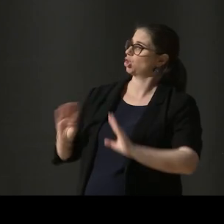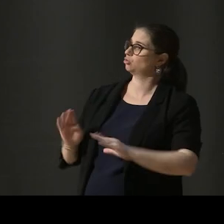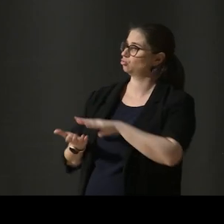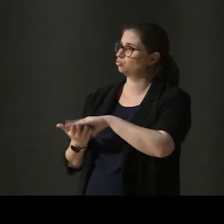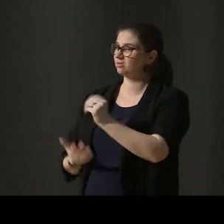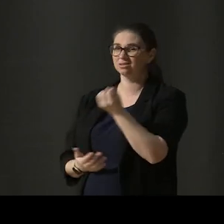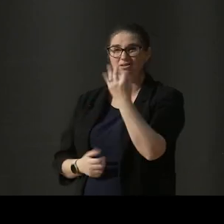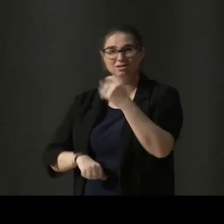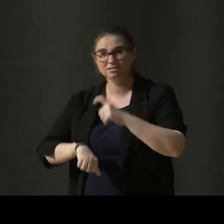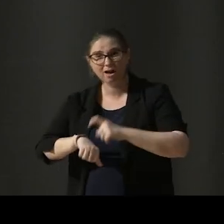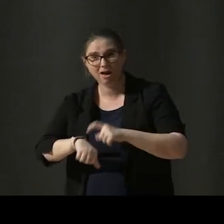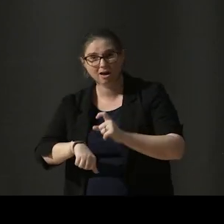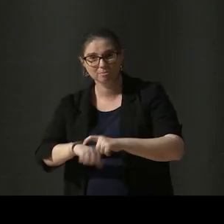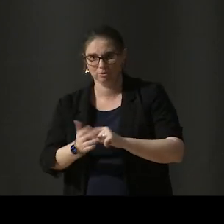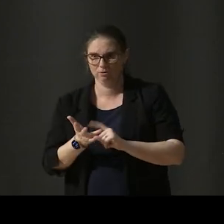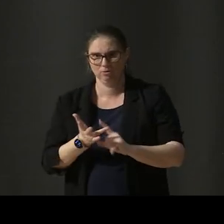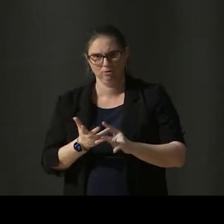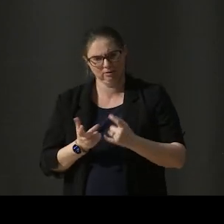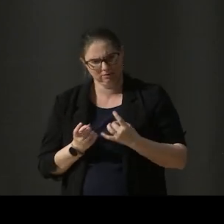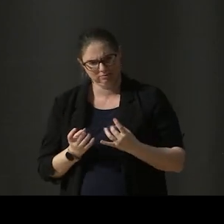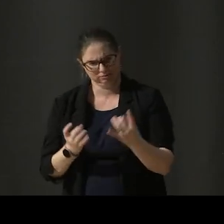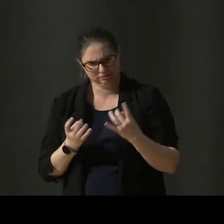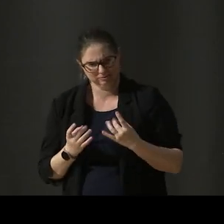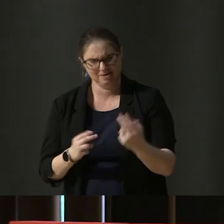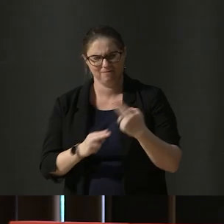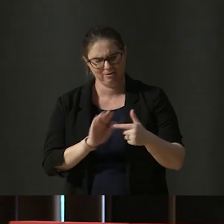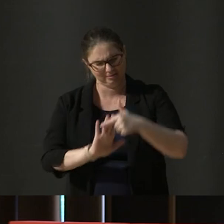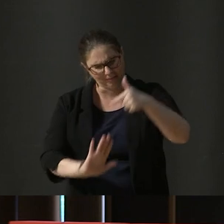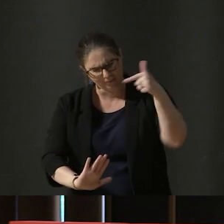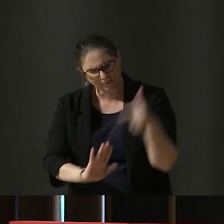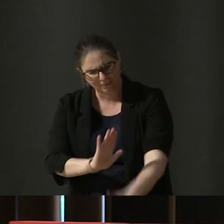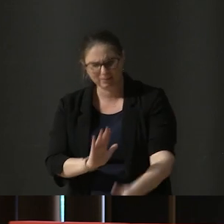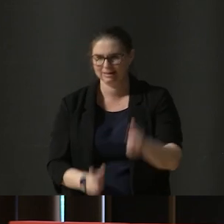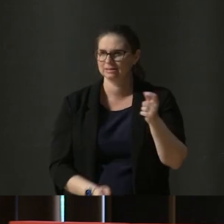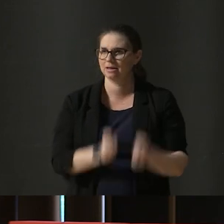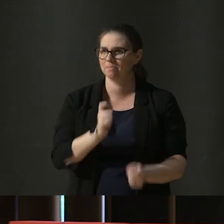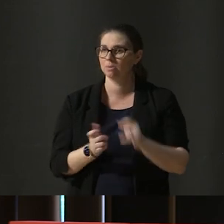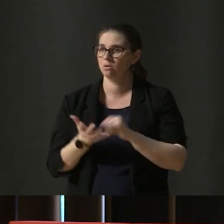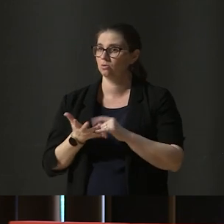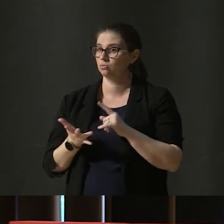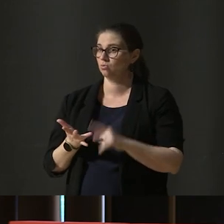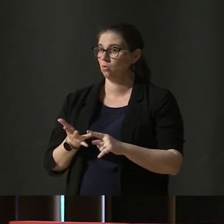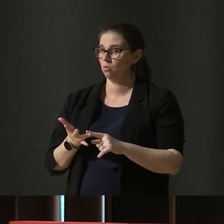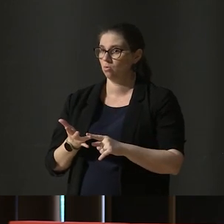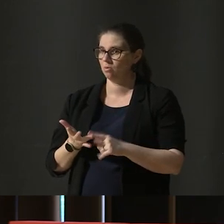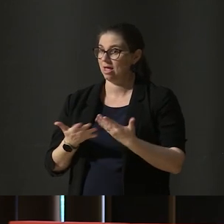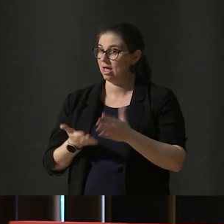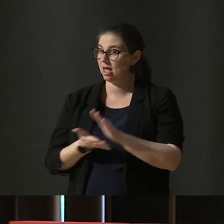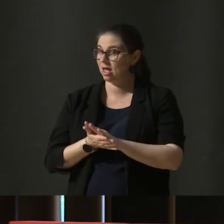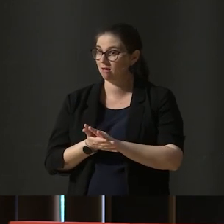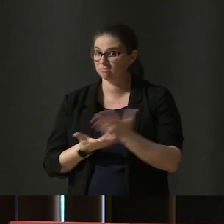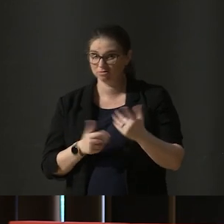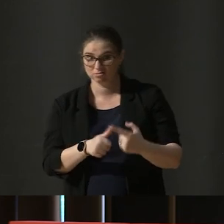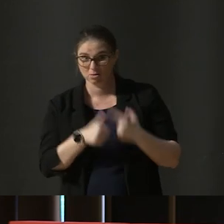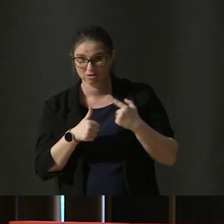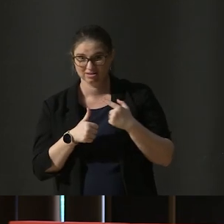to thoroughly prepare for these traditional, comprehensive exams. And so they responded with assessment that